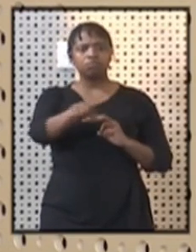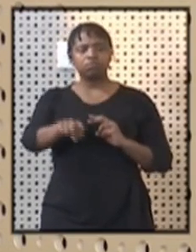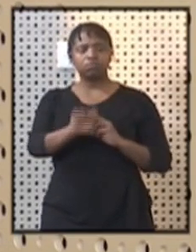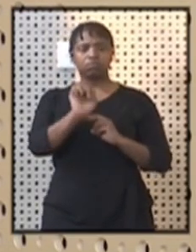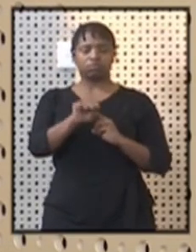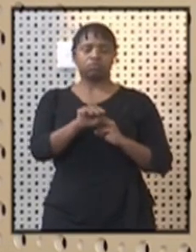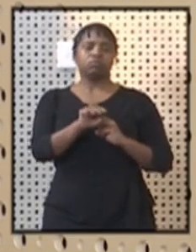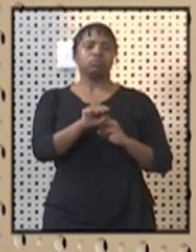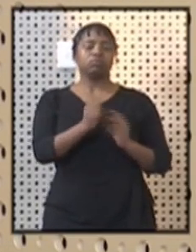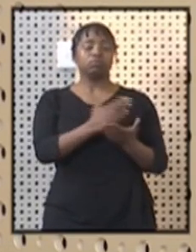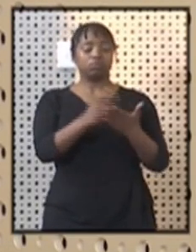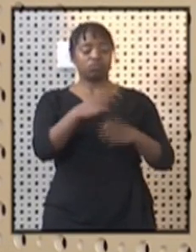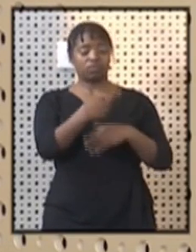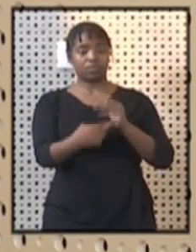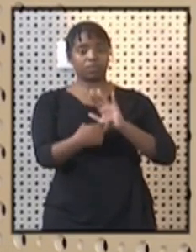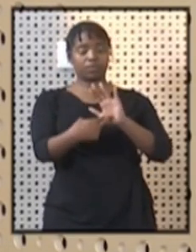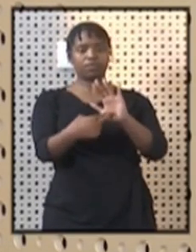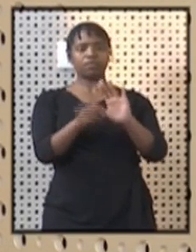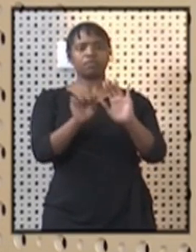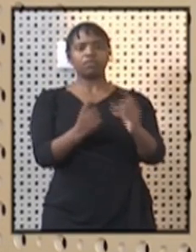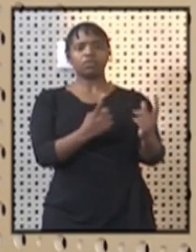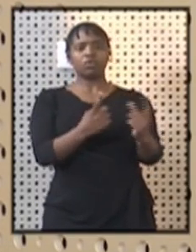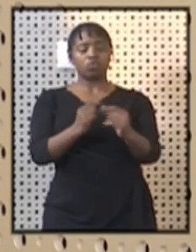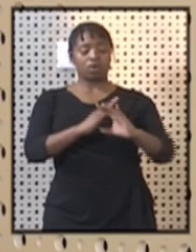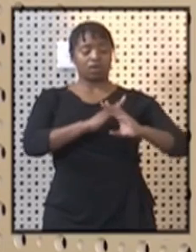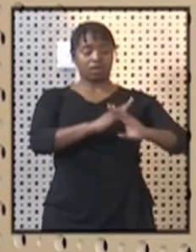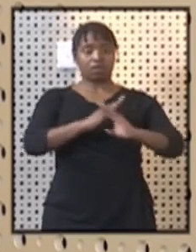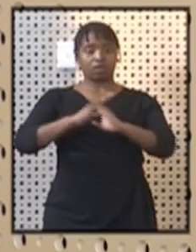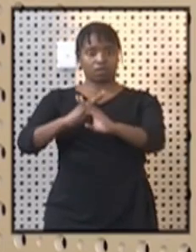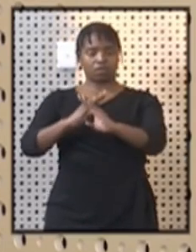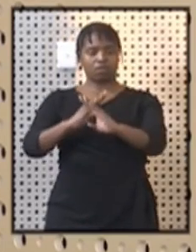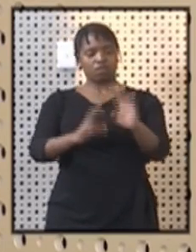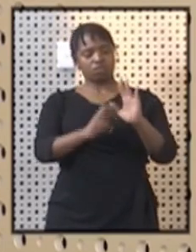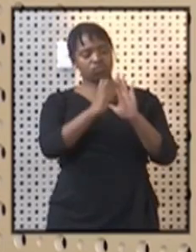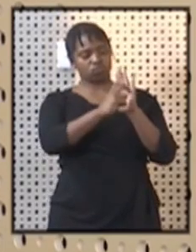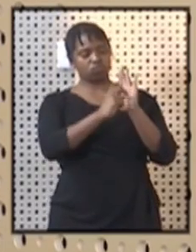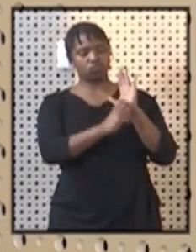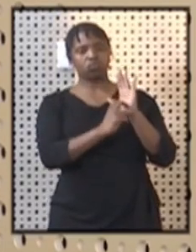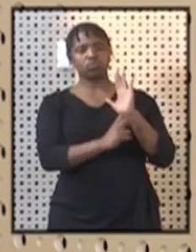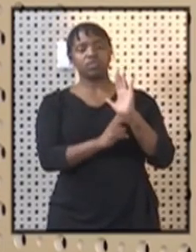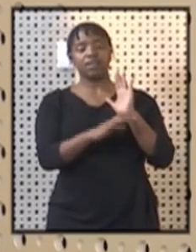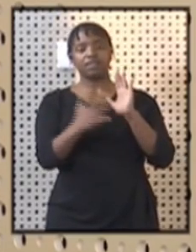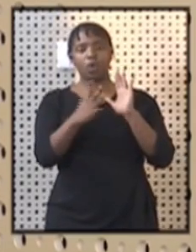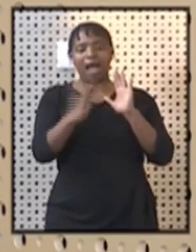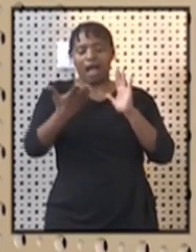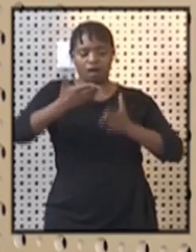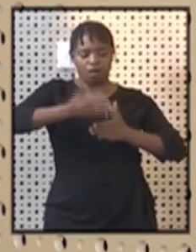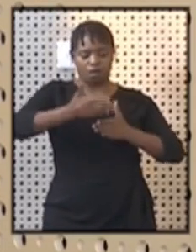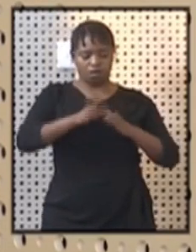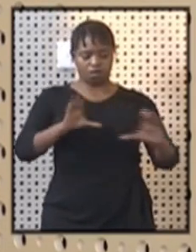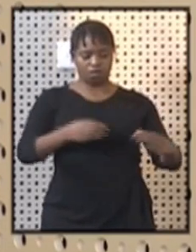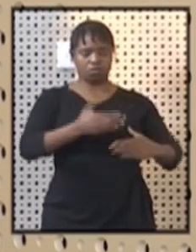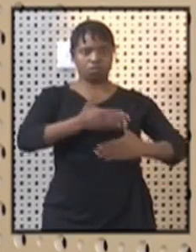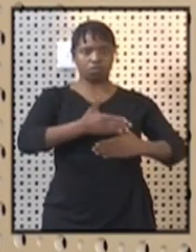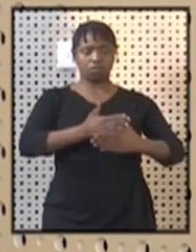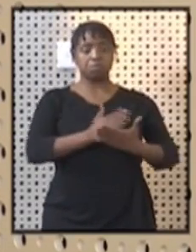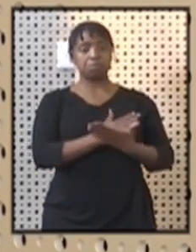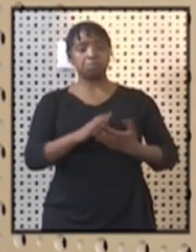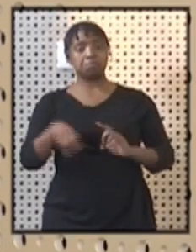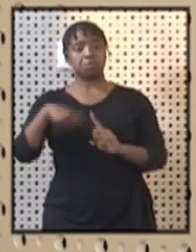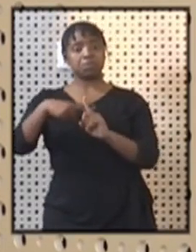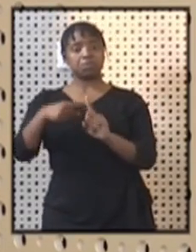industry representatives of stringent preventative protocols and guidelines for the tourism sector yielded results.